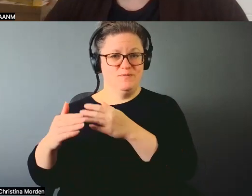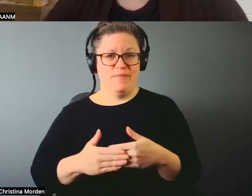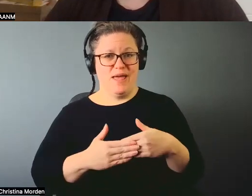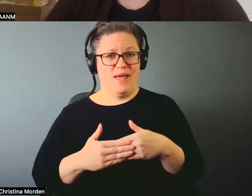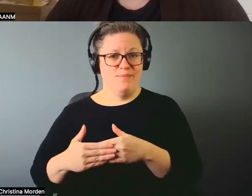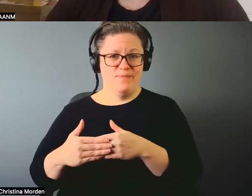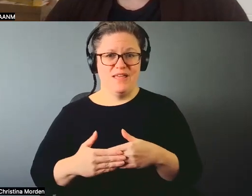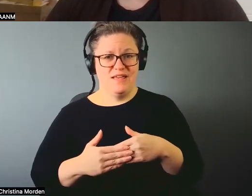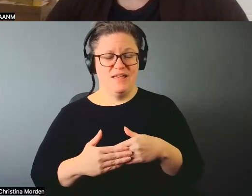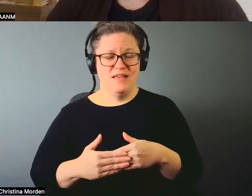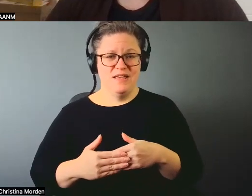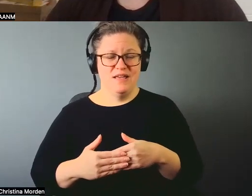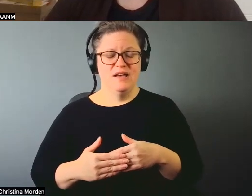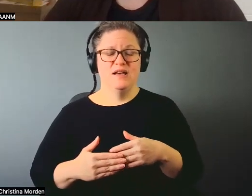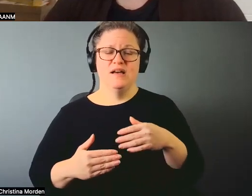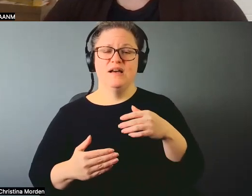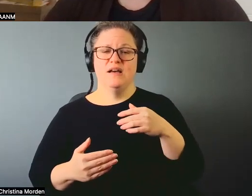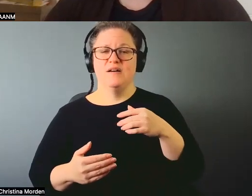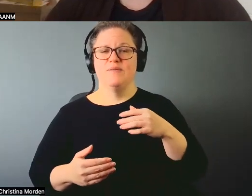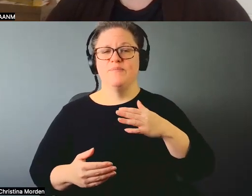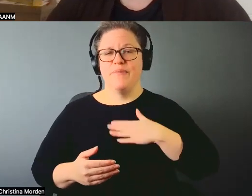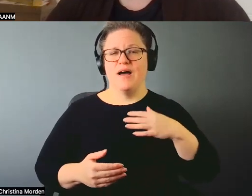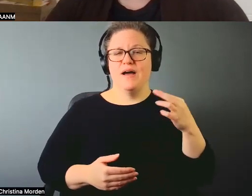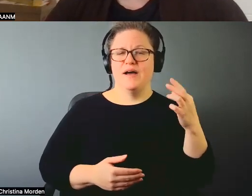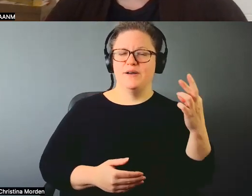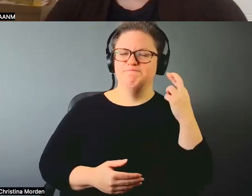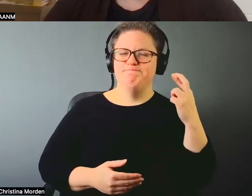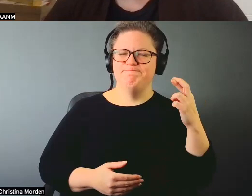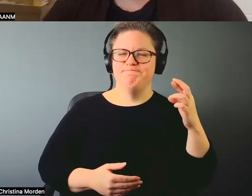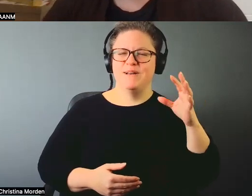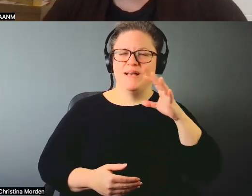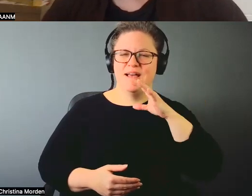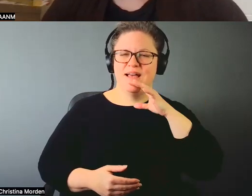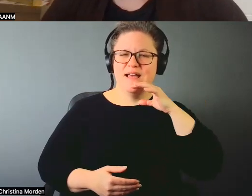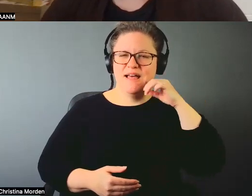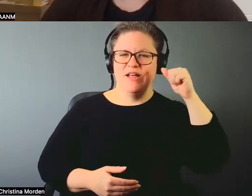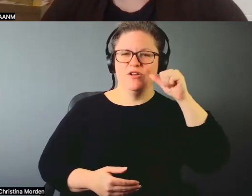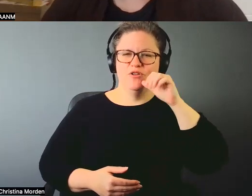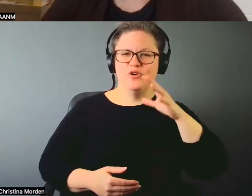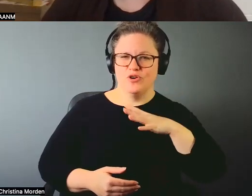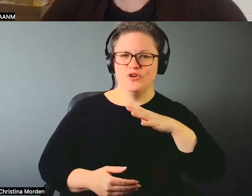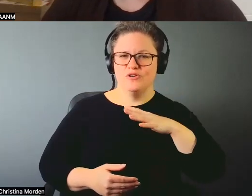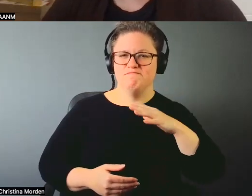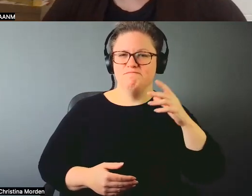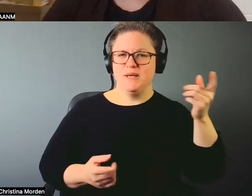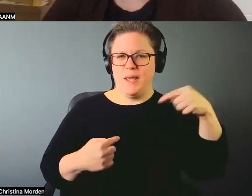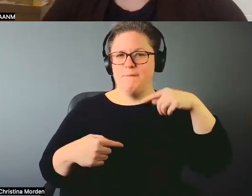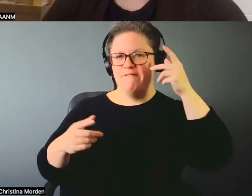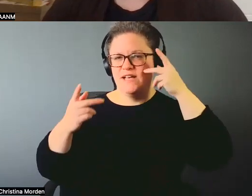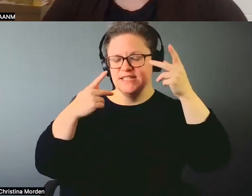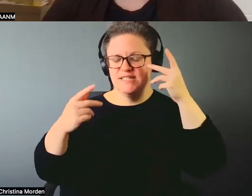dear, dear friend and elder had visited me and, and as I was changing Nicole's diaper that day.